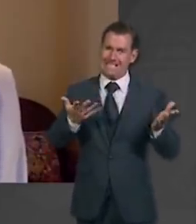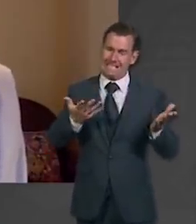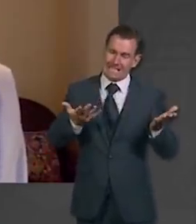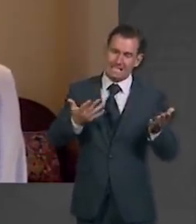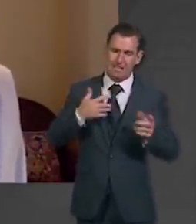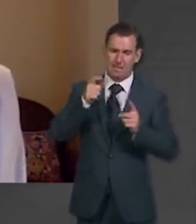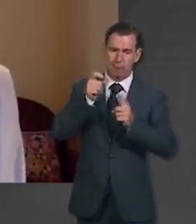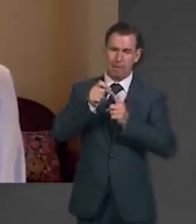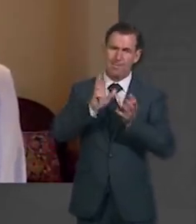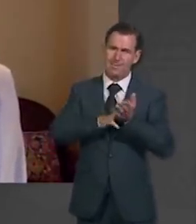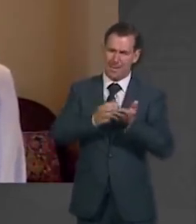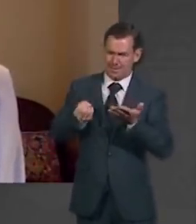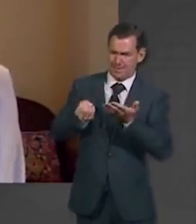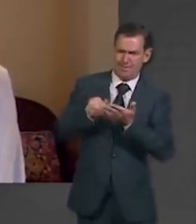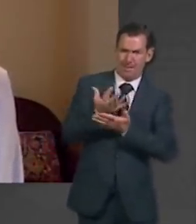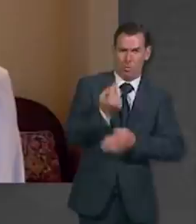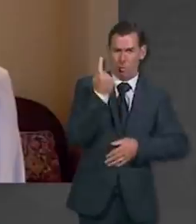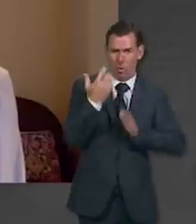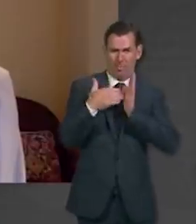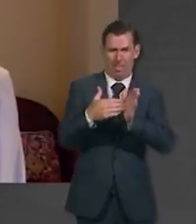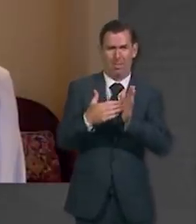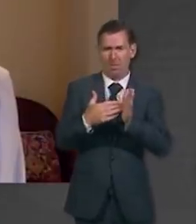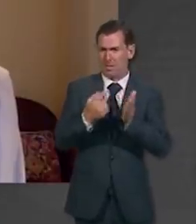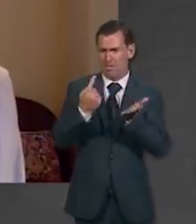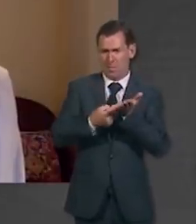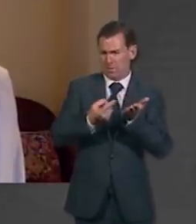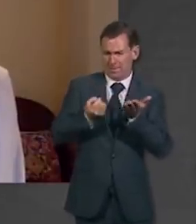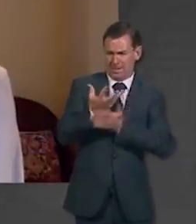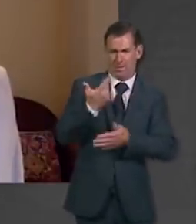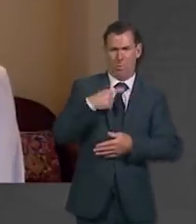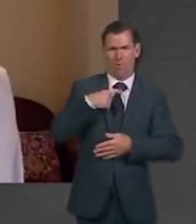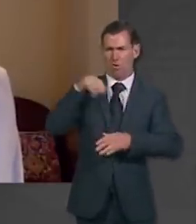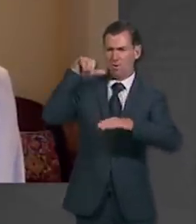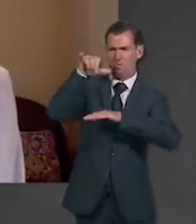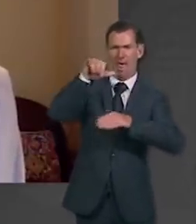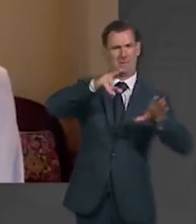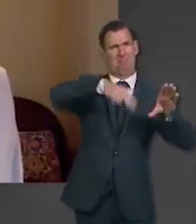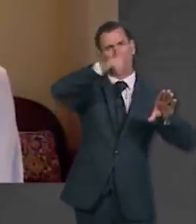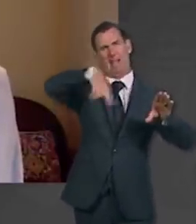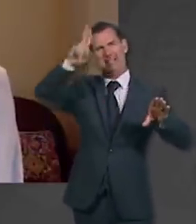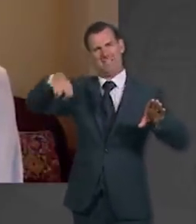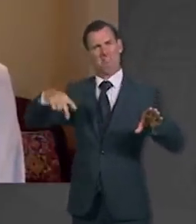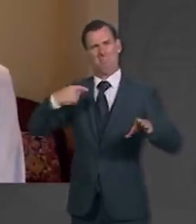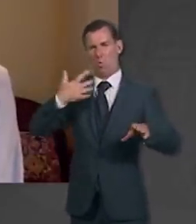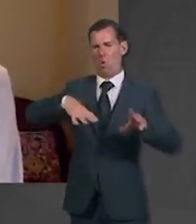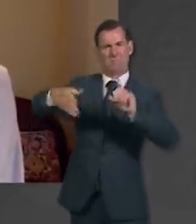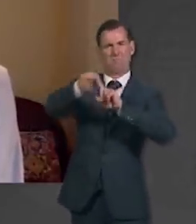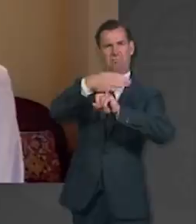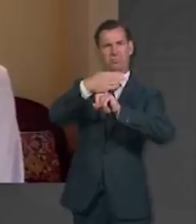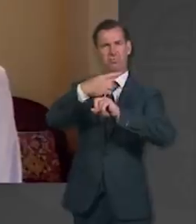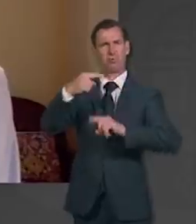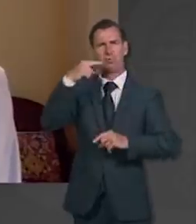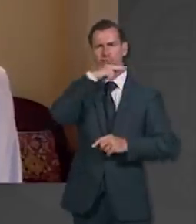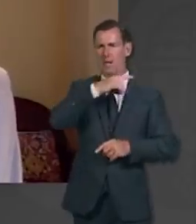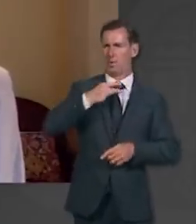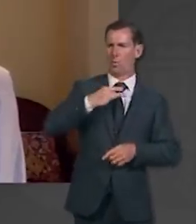Voyager aircraft repainted to have a union flag colour scheme on it. Is that honestly the best use of taxpayers'